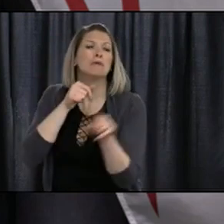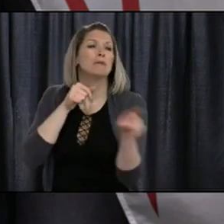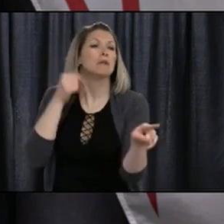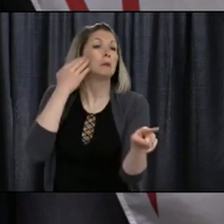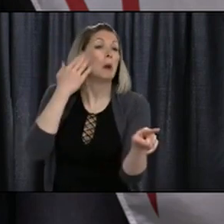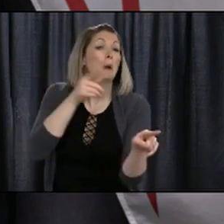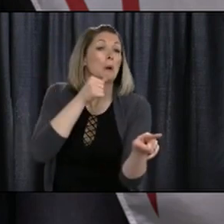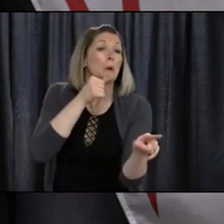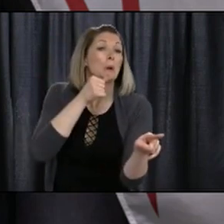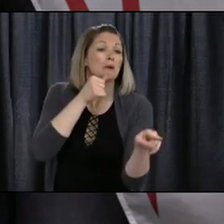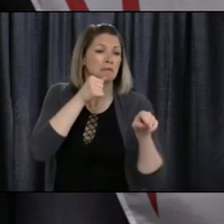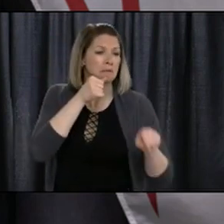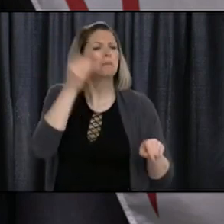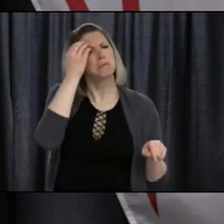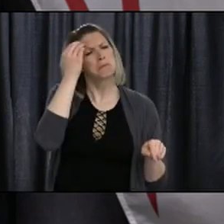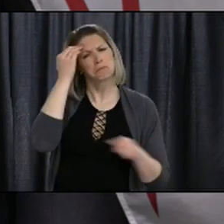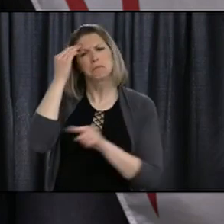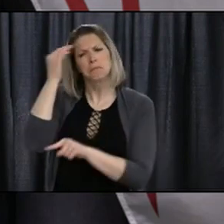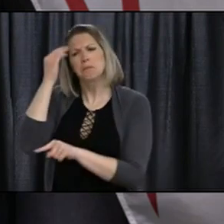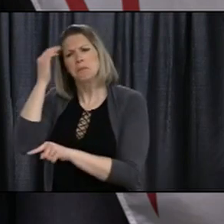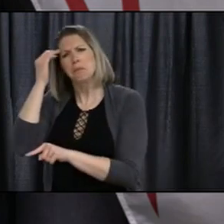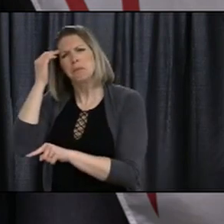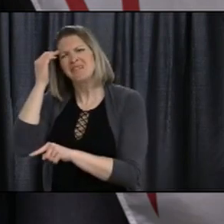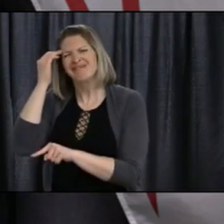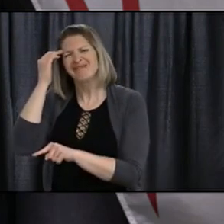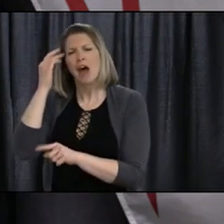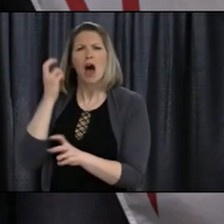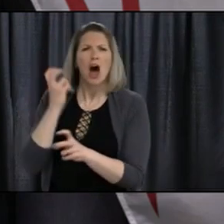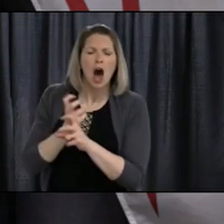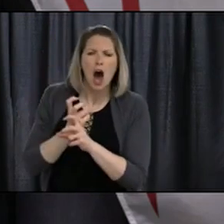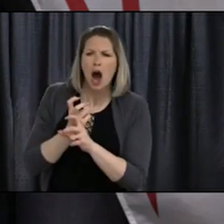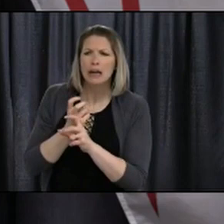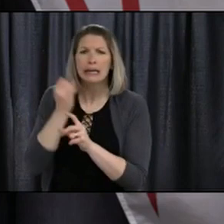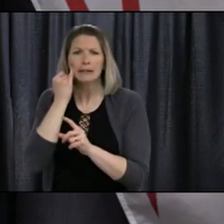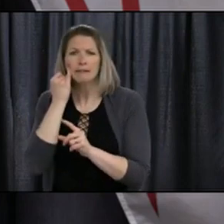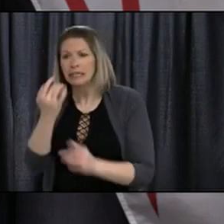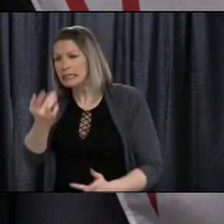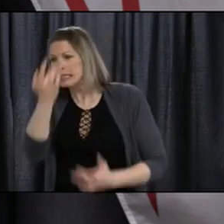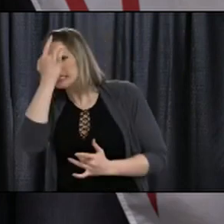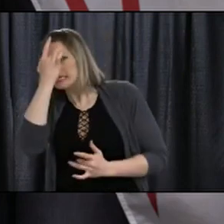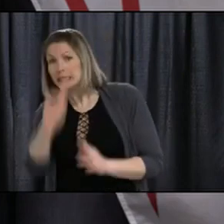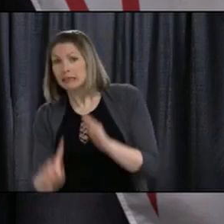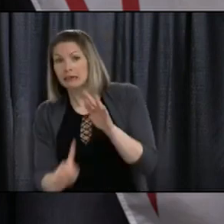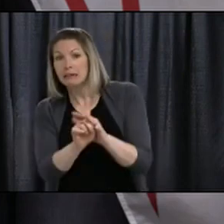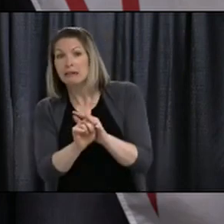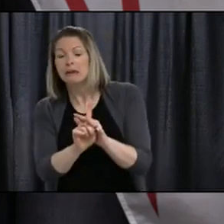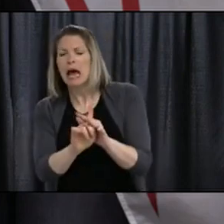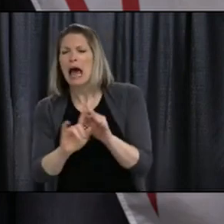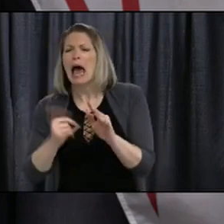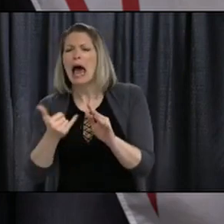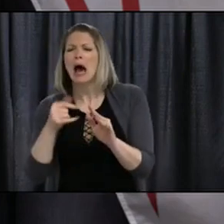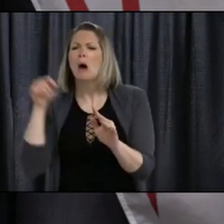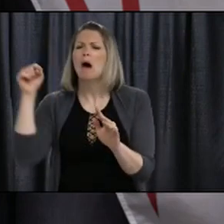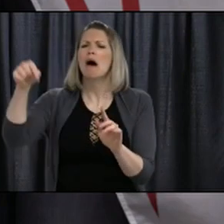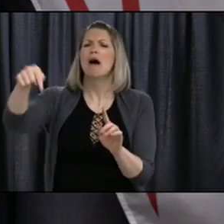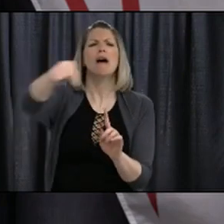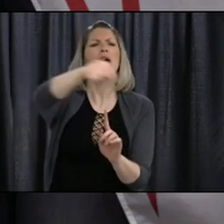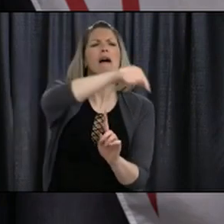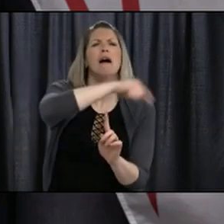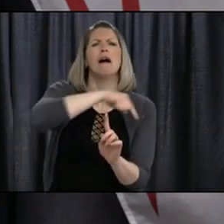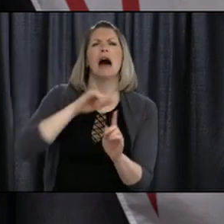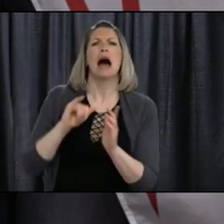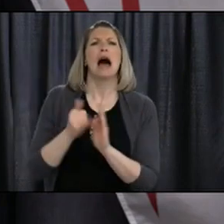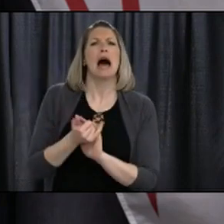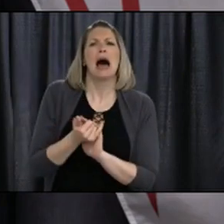it would make things difficult for contact tracing as well. So there are a lot of things to consider when you're looking at these things,